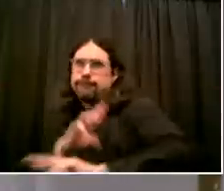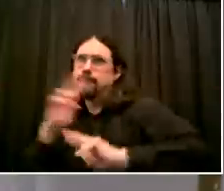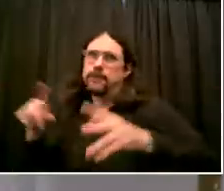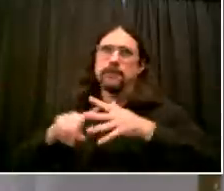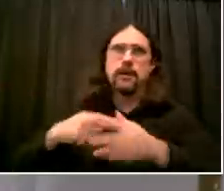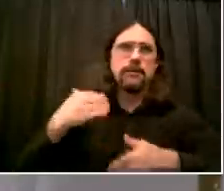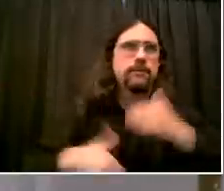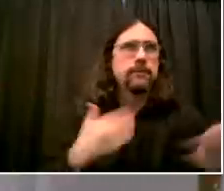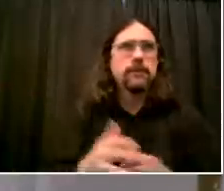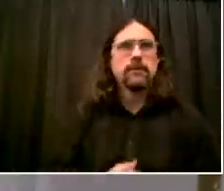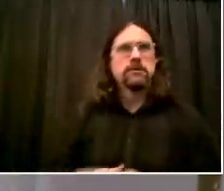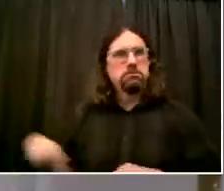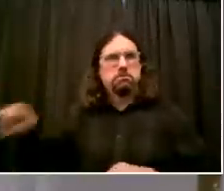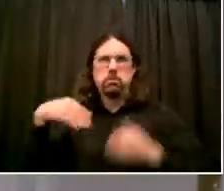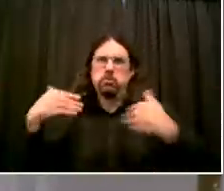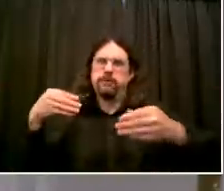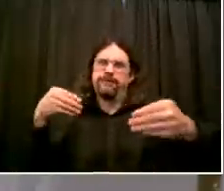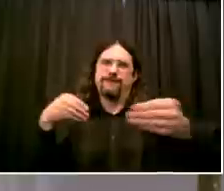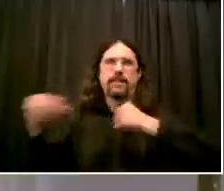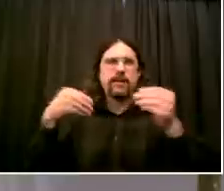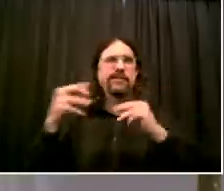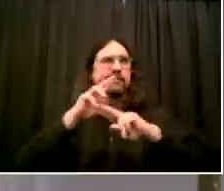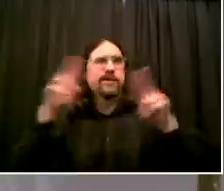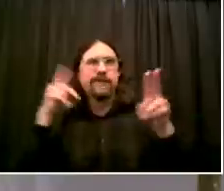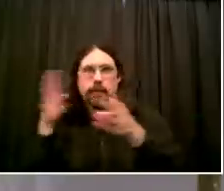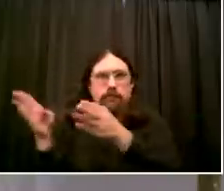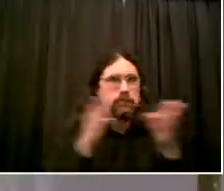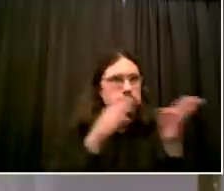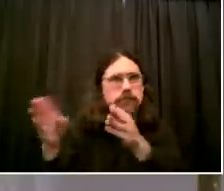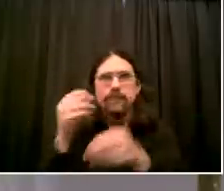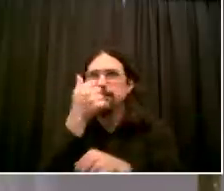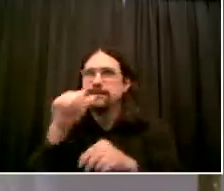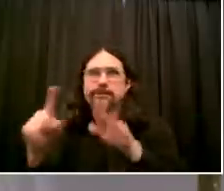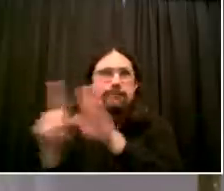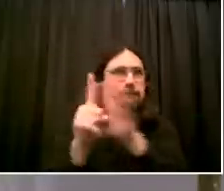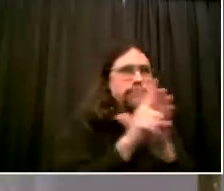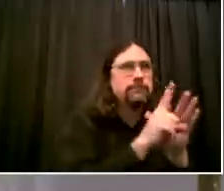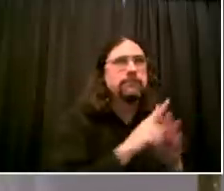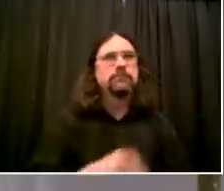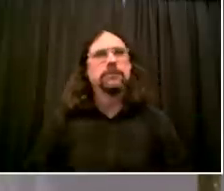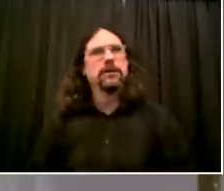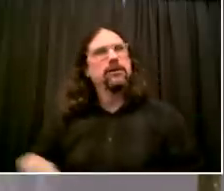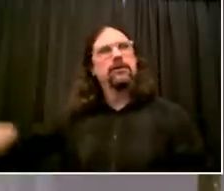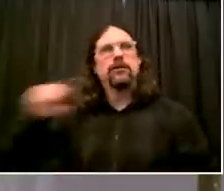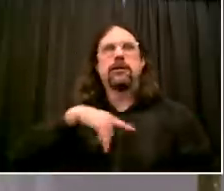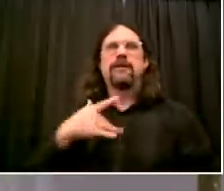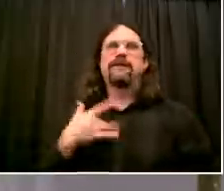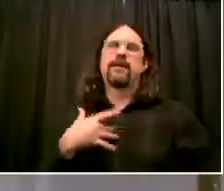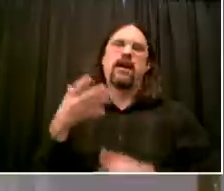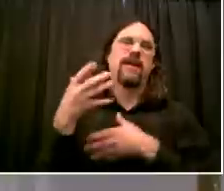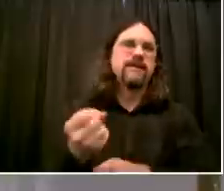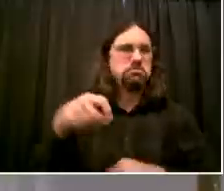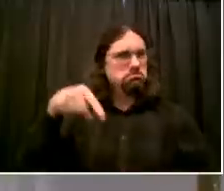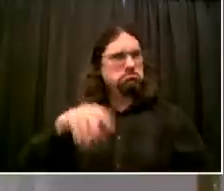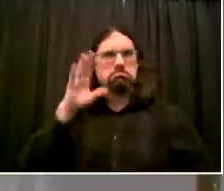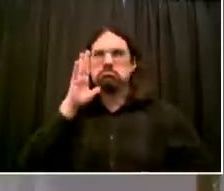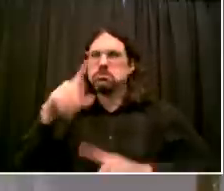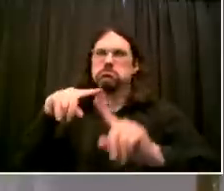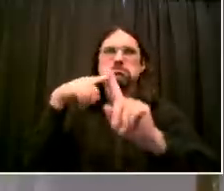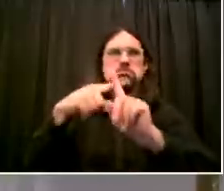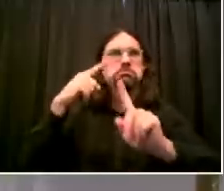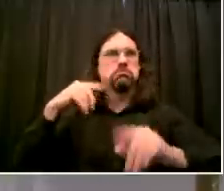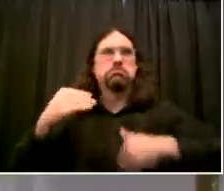And like we said, this is an evolving process. So the Hospitality Alliance is here to help support. And I think the